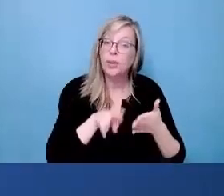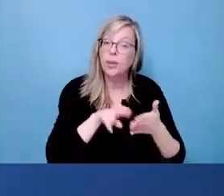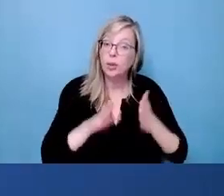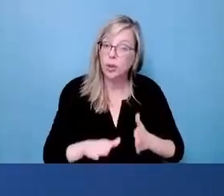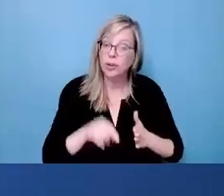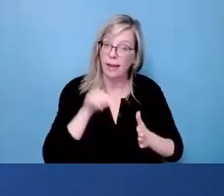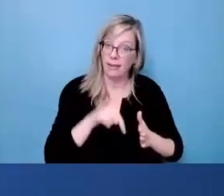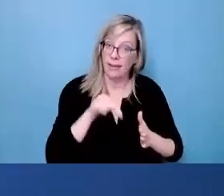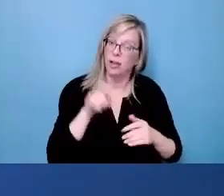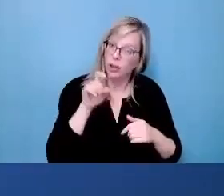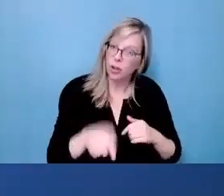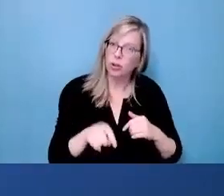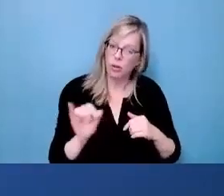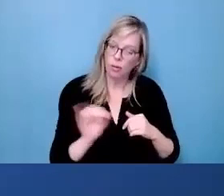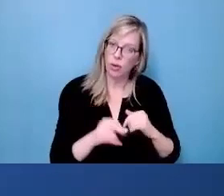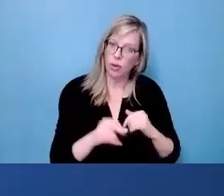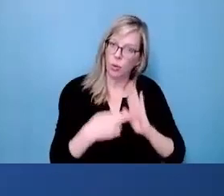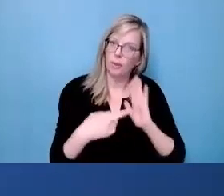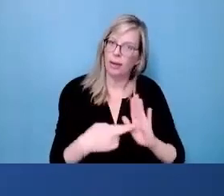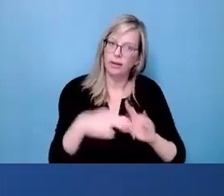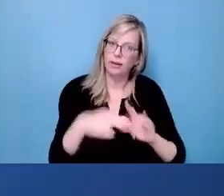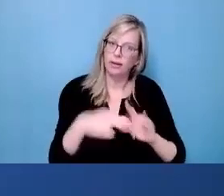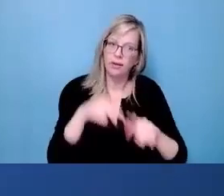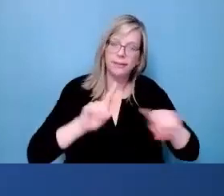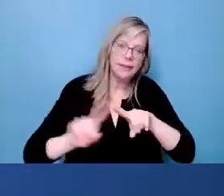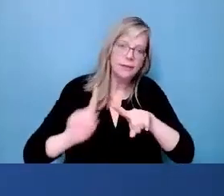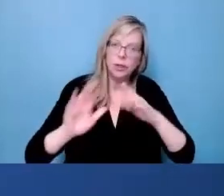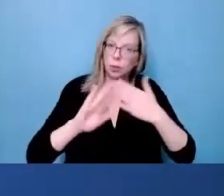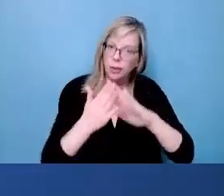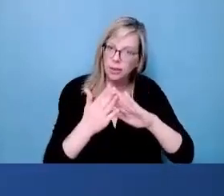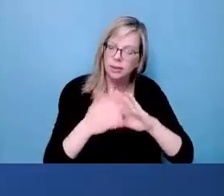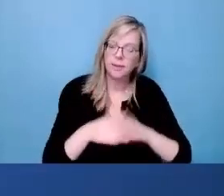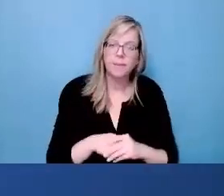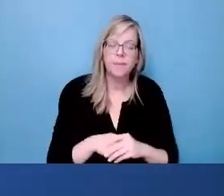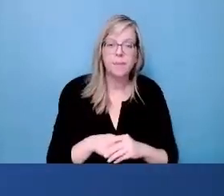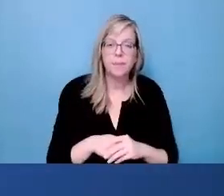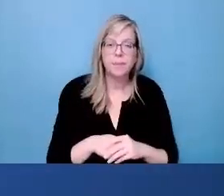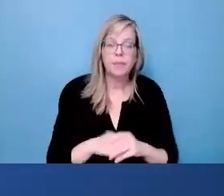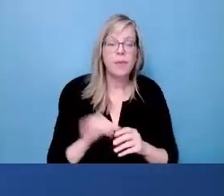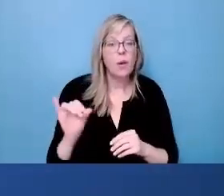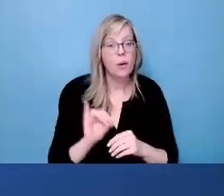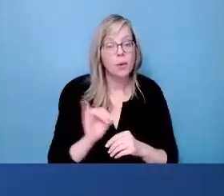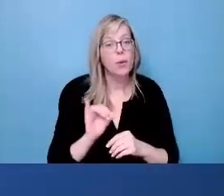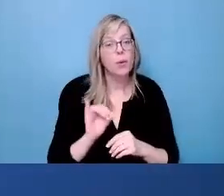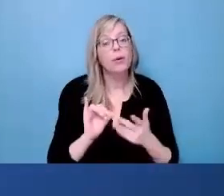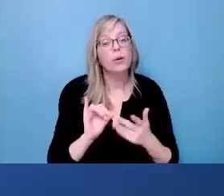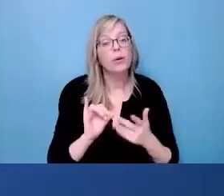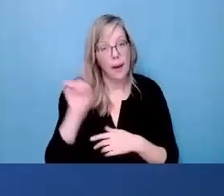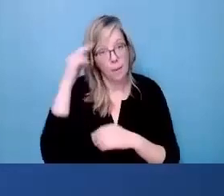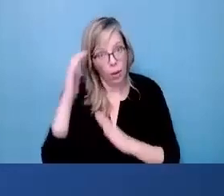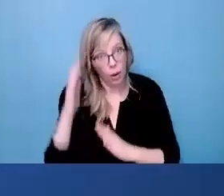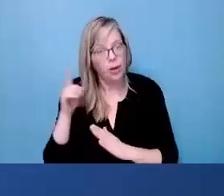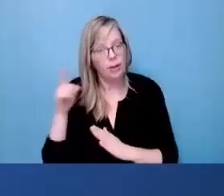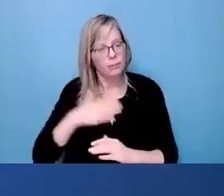involved in this research better reflect the communities that they're working with. And finally, employers